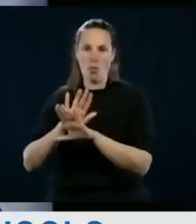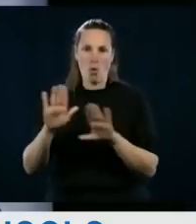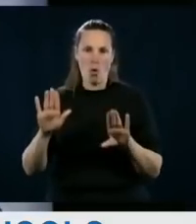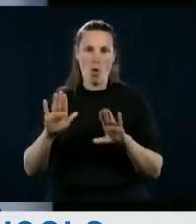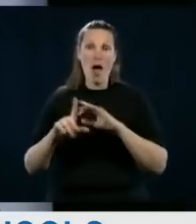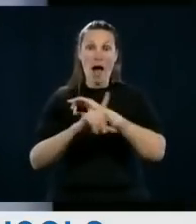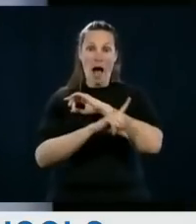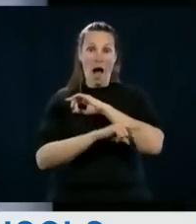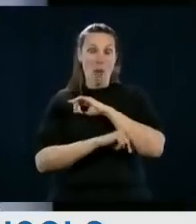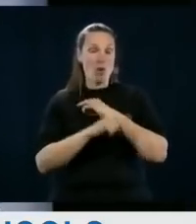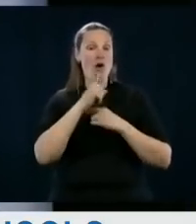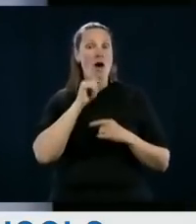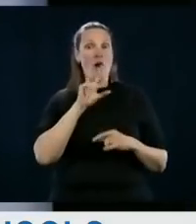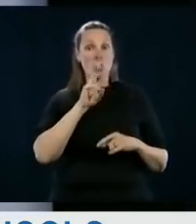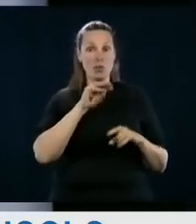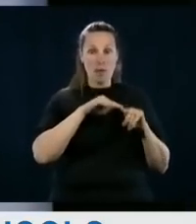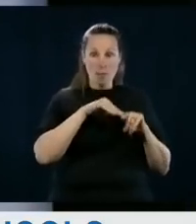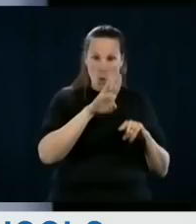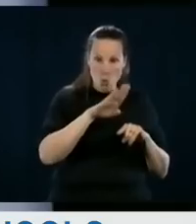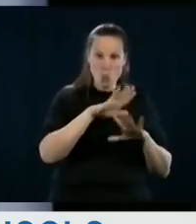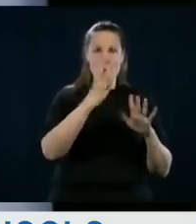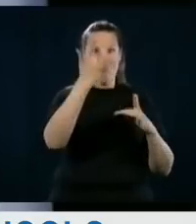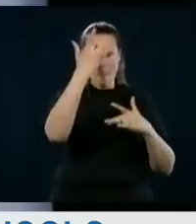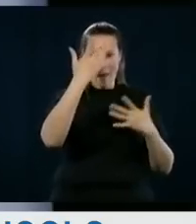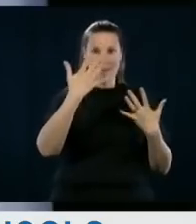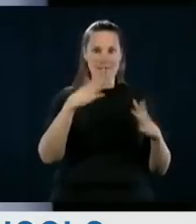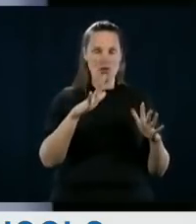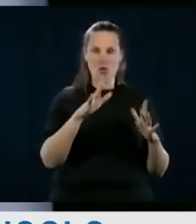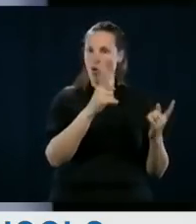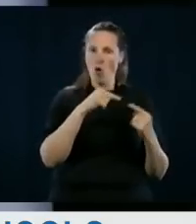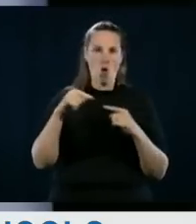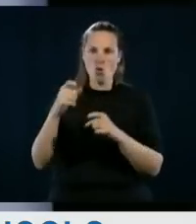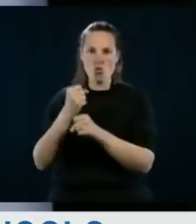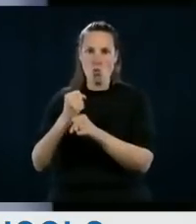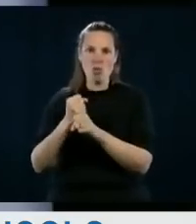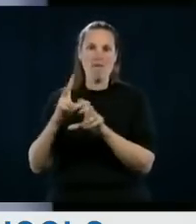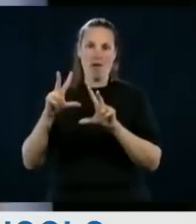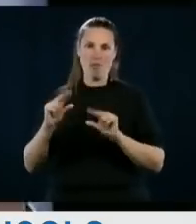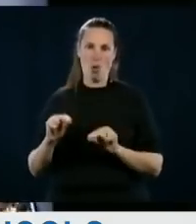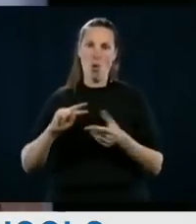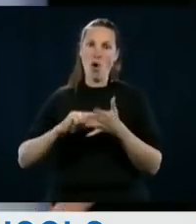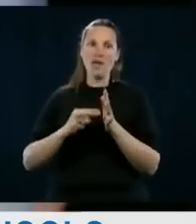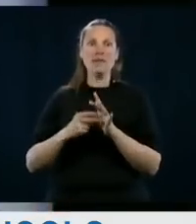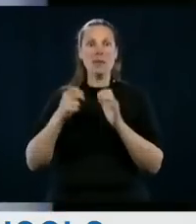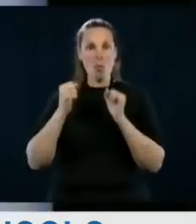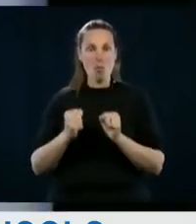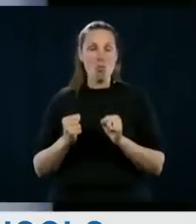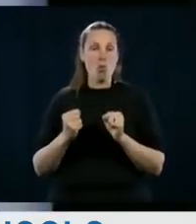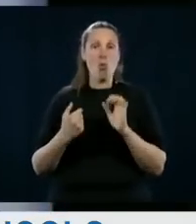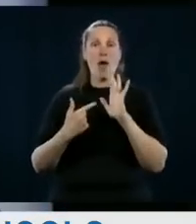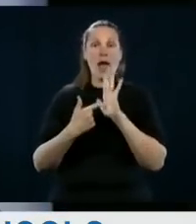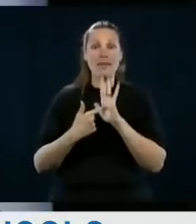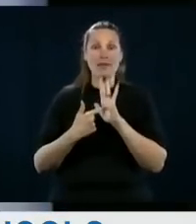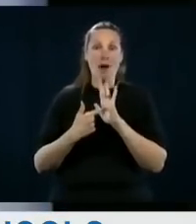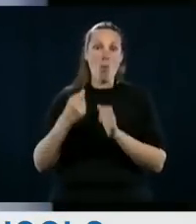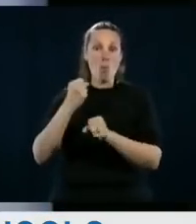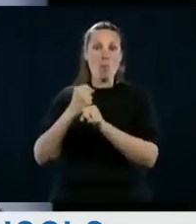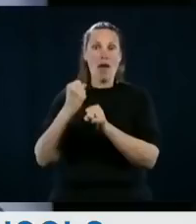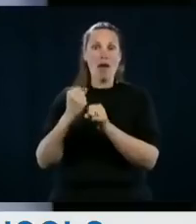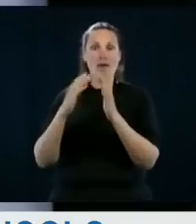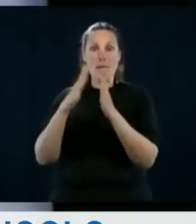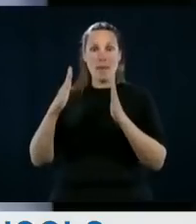highly recommended to the staff that are 60 and over or who have an underlying medical condition to not come back to work on the premises.